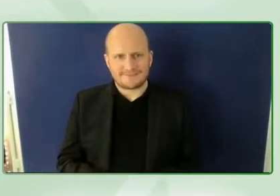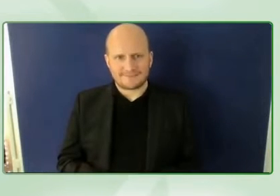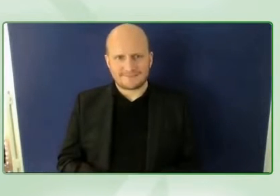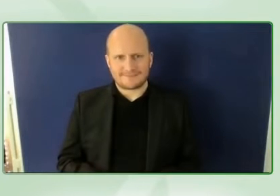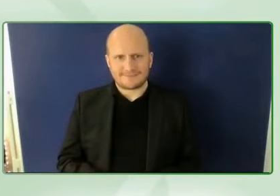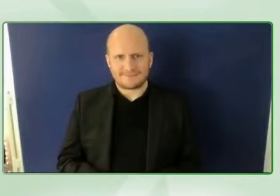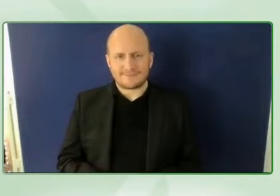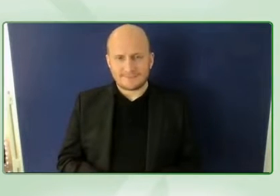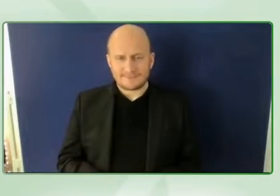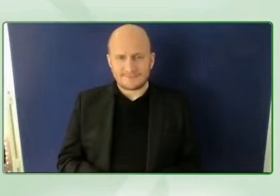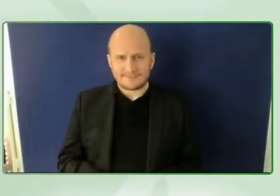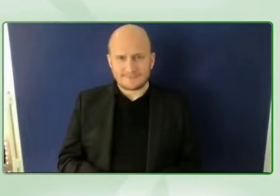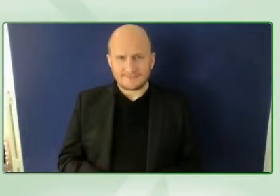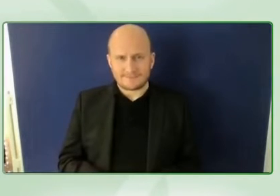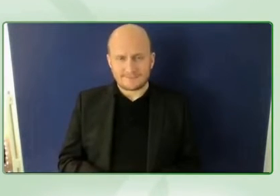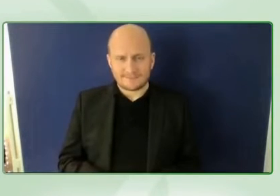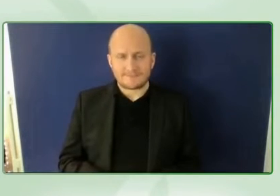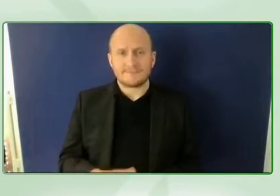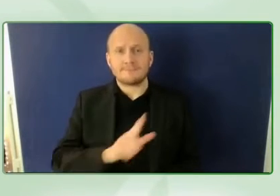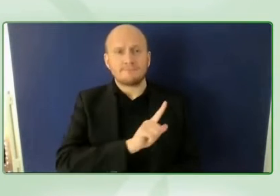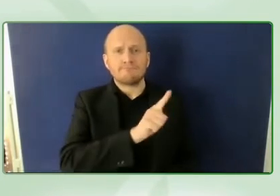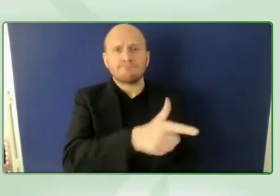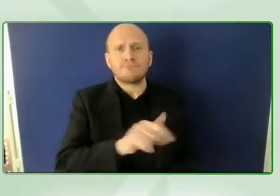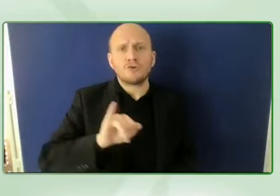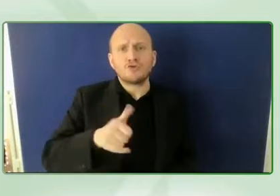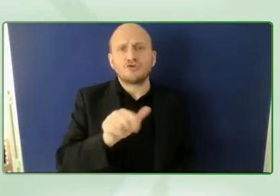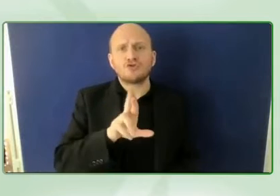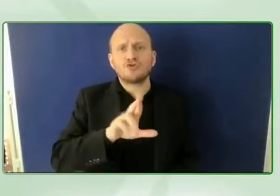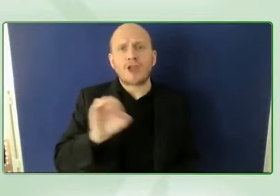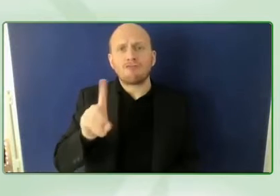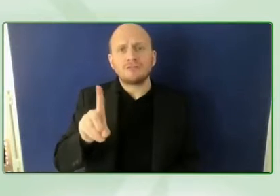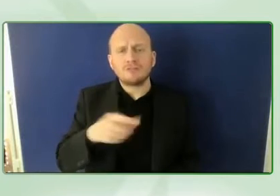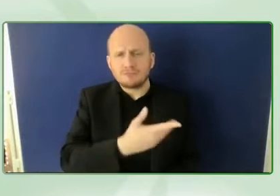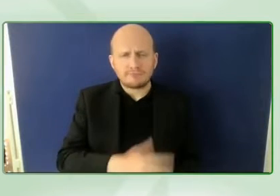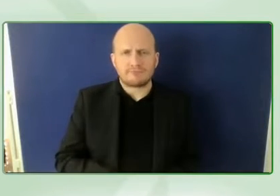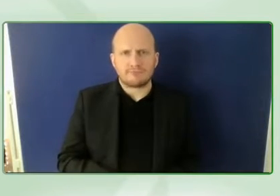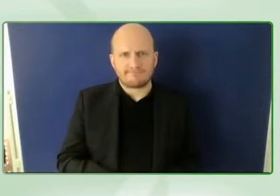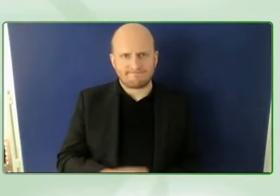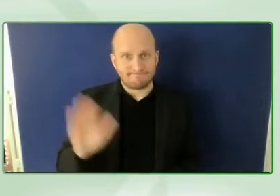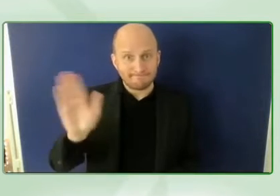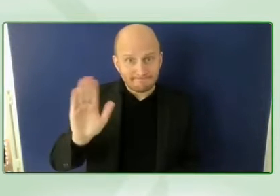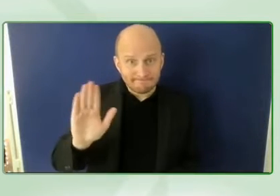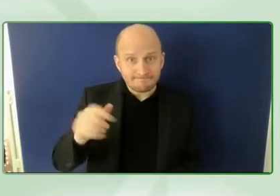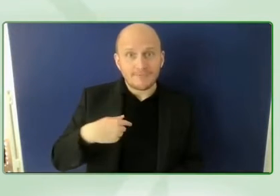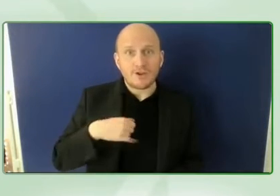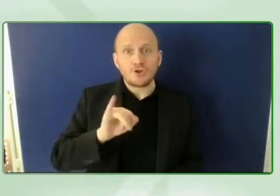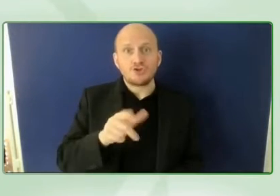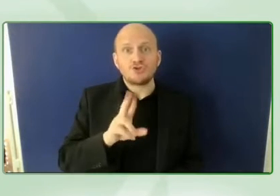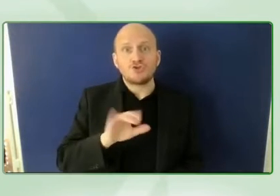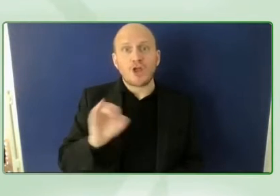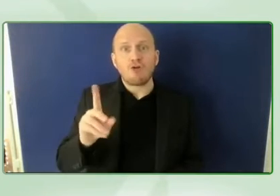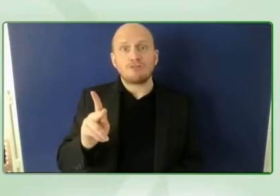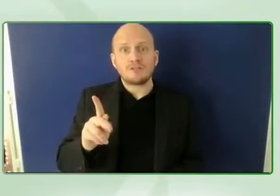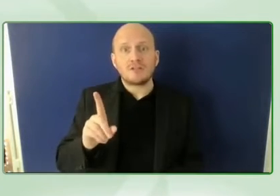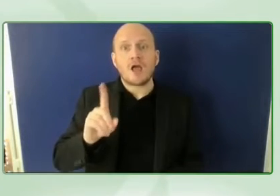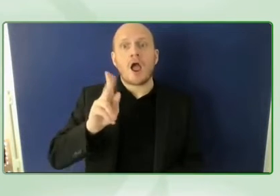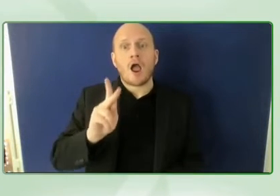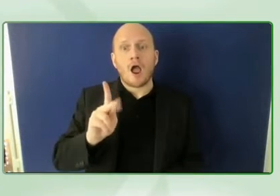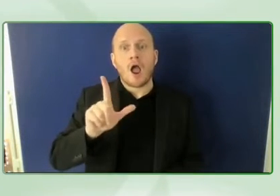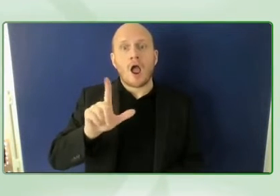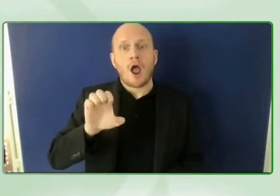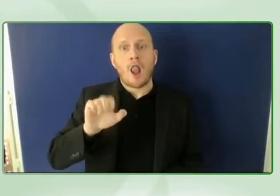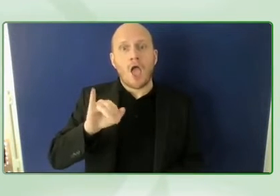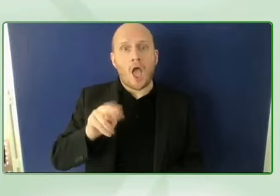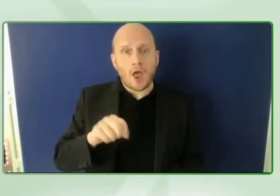thank you so much my name is jared klein i'm a human rights advisor for the international disability alliance